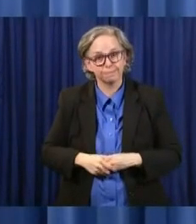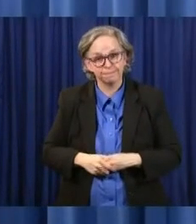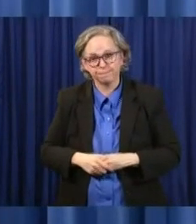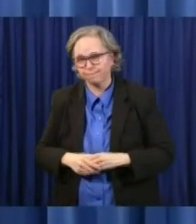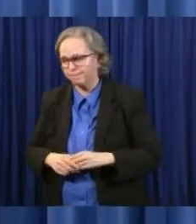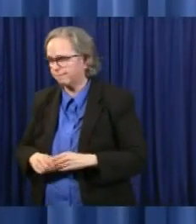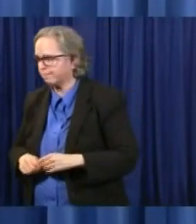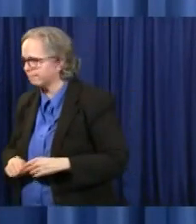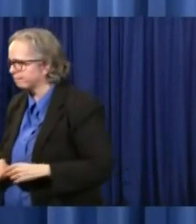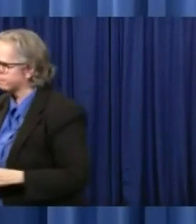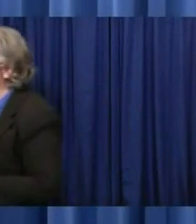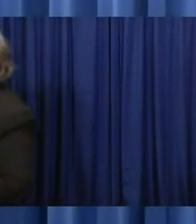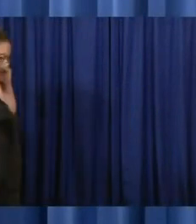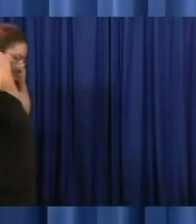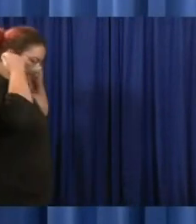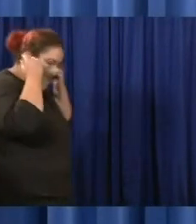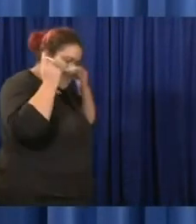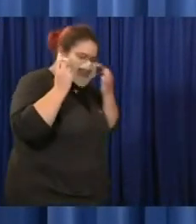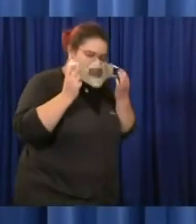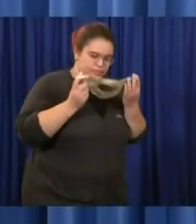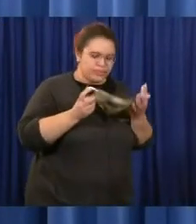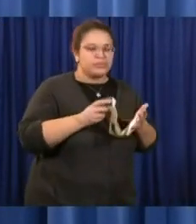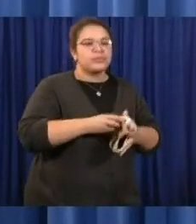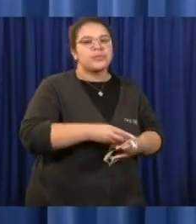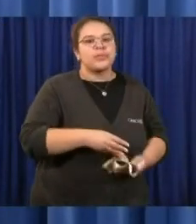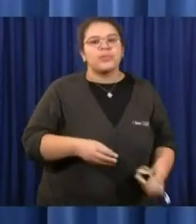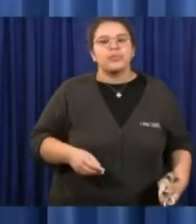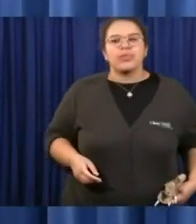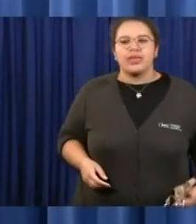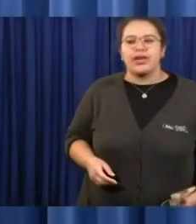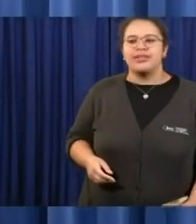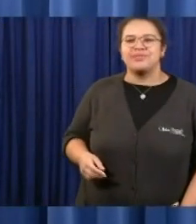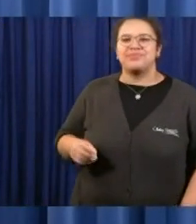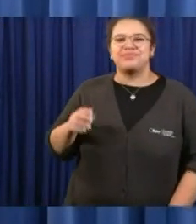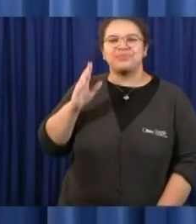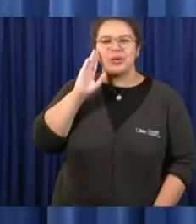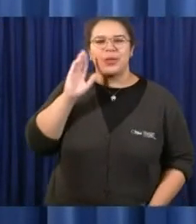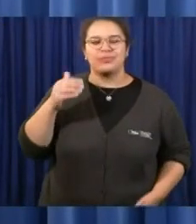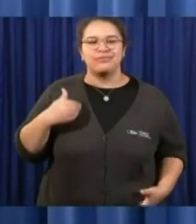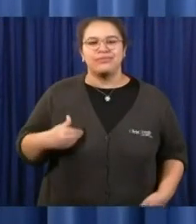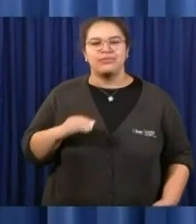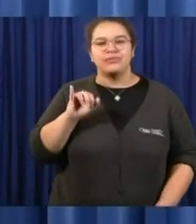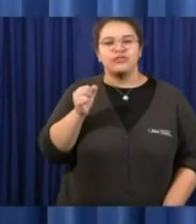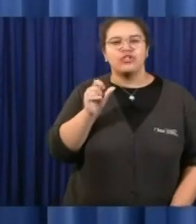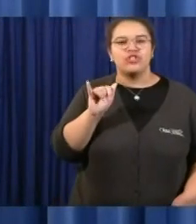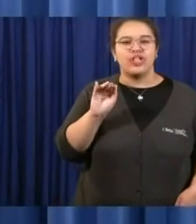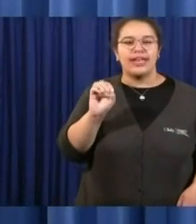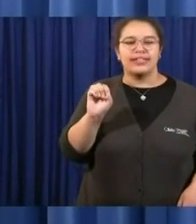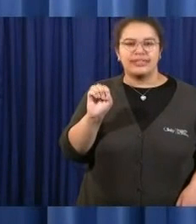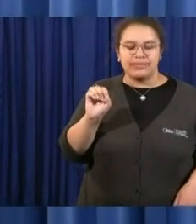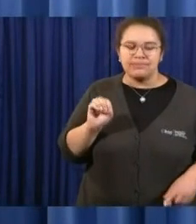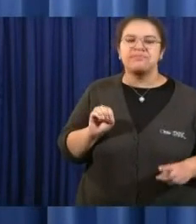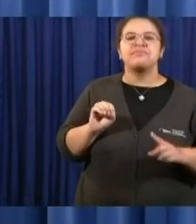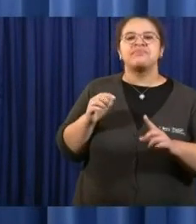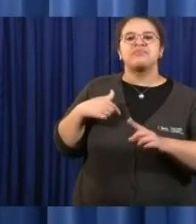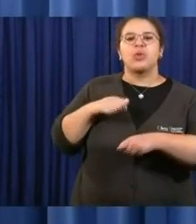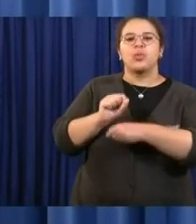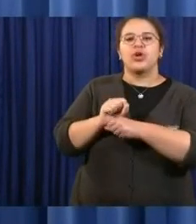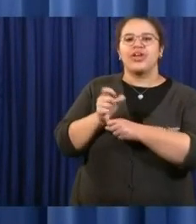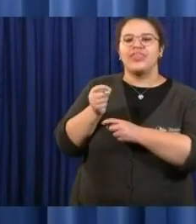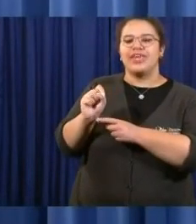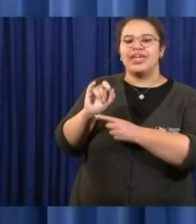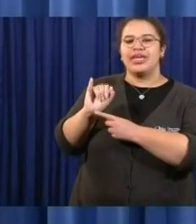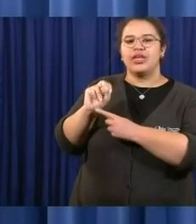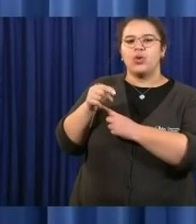Hello, this is Jesse Belmert with the Inquirer. You said that you're not interested in touching the Rainy Day Fund over the next two